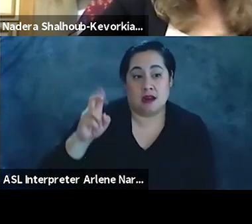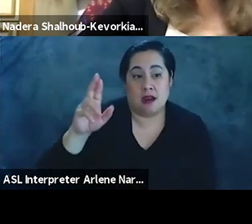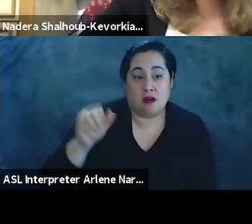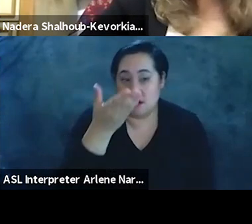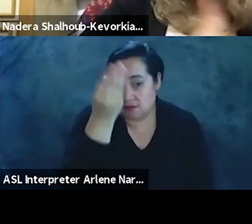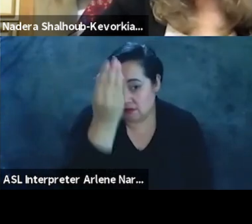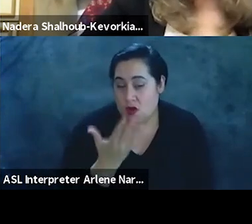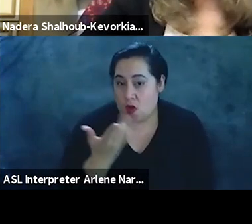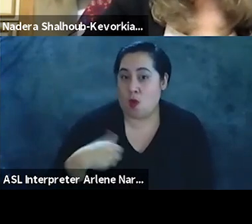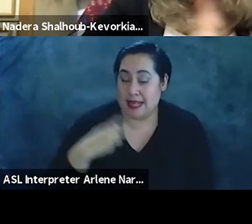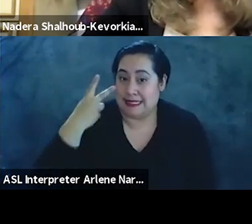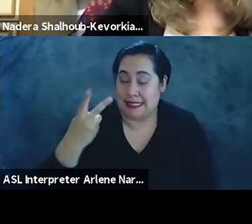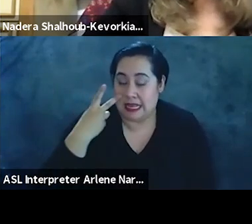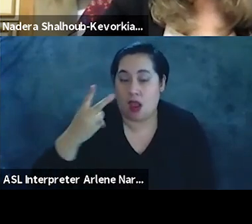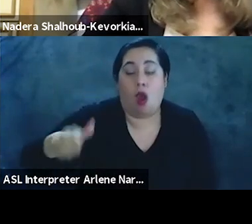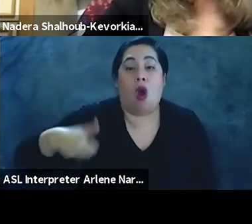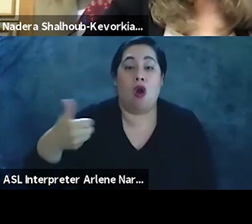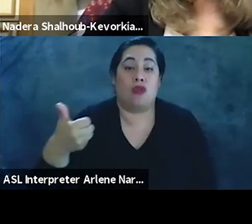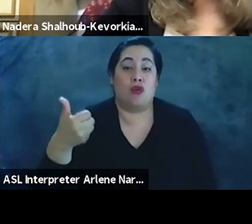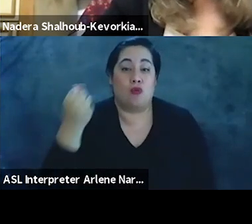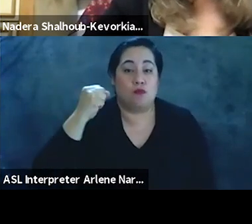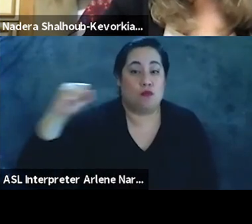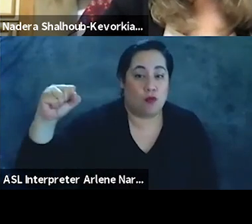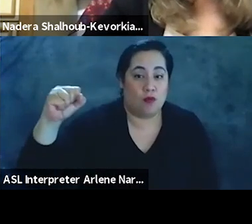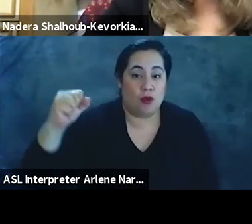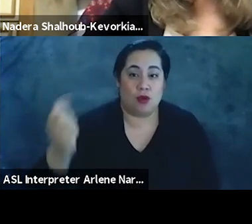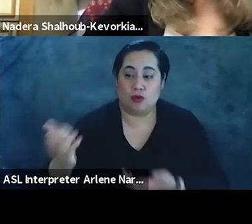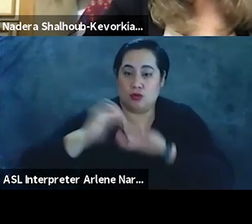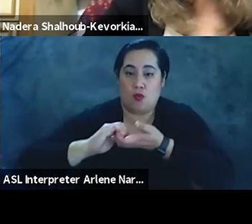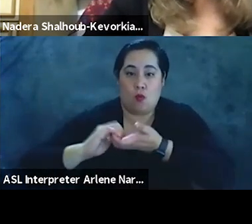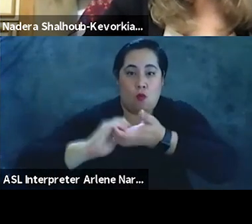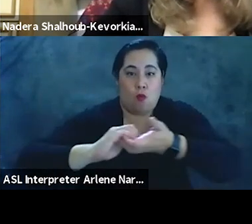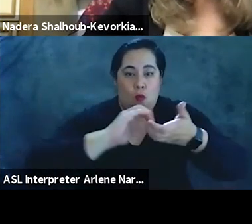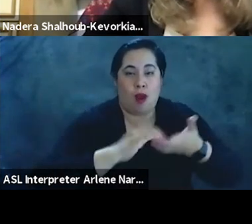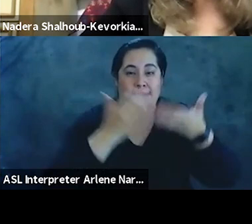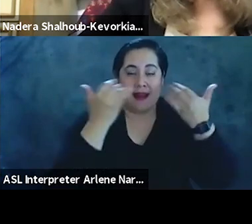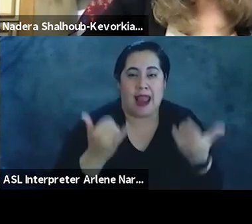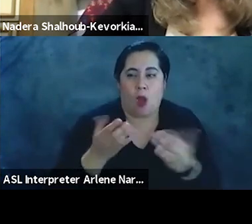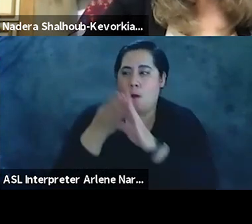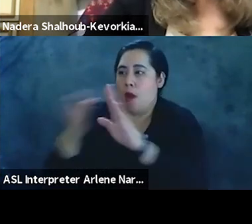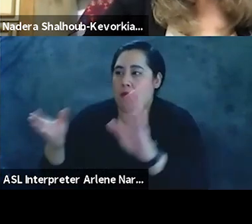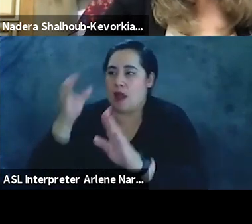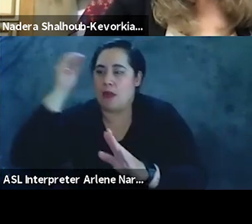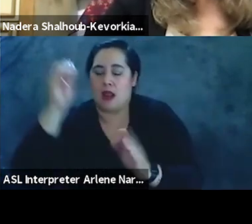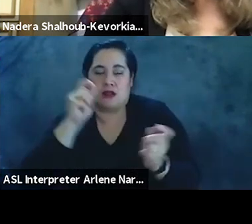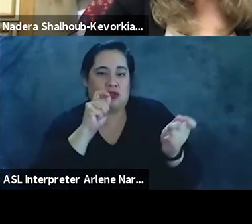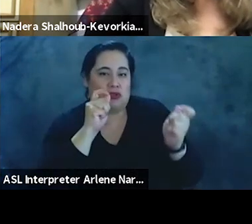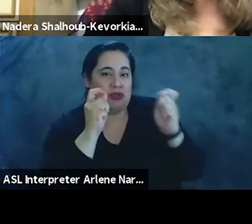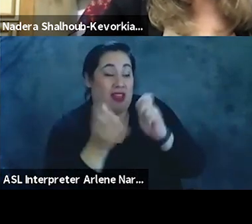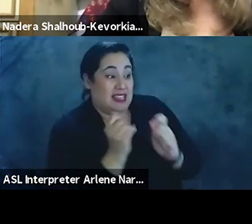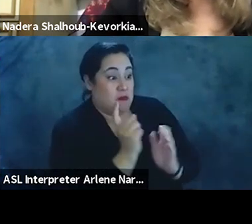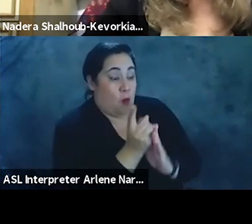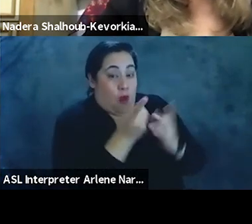we're seeing other movements join, that there's a shift in public opinion, as this moment of